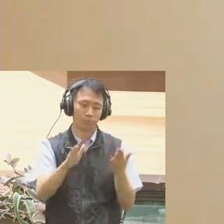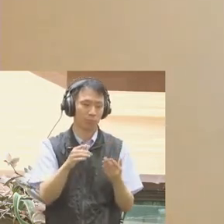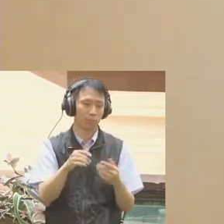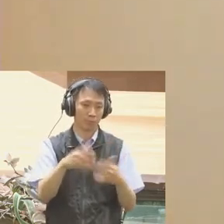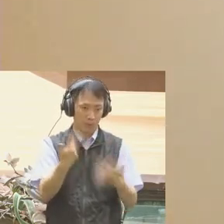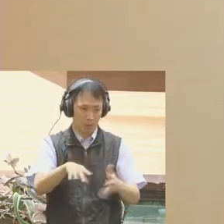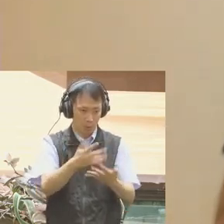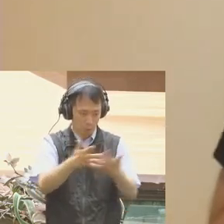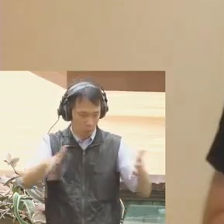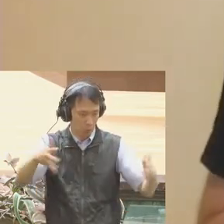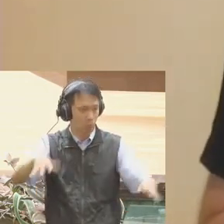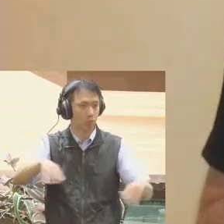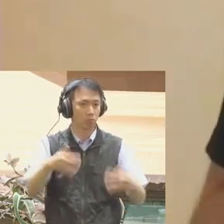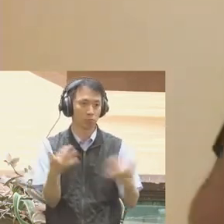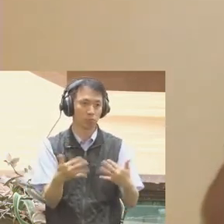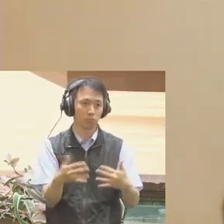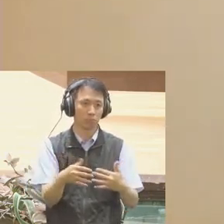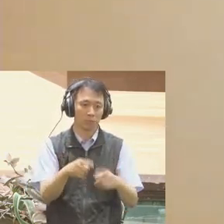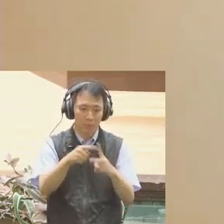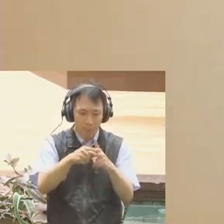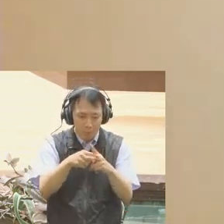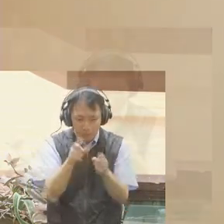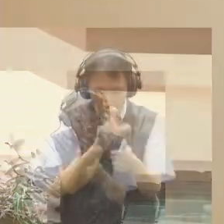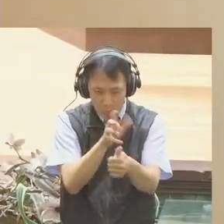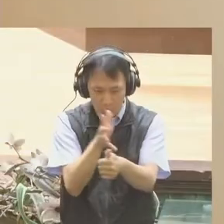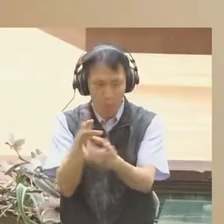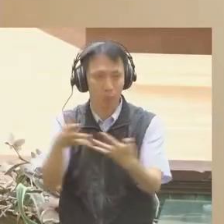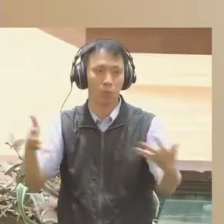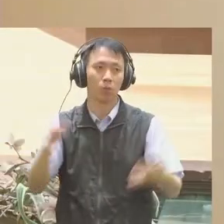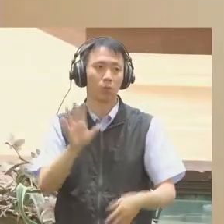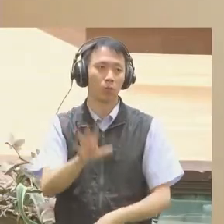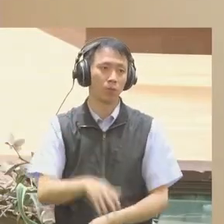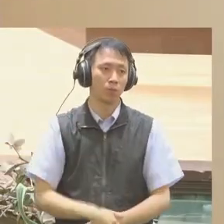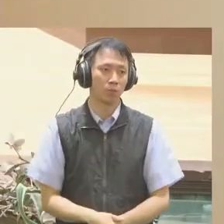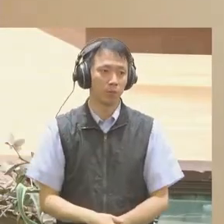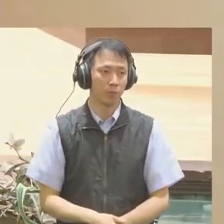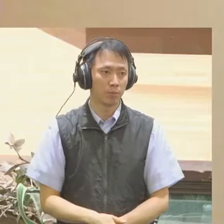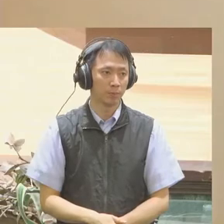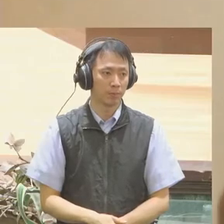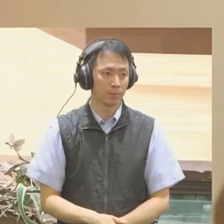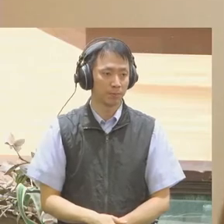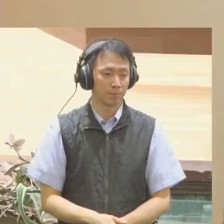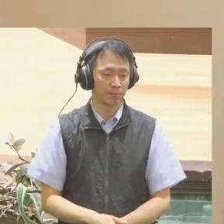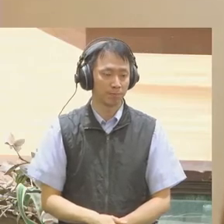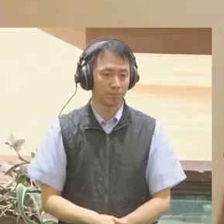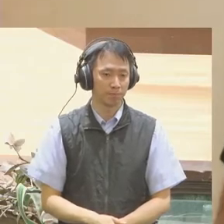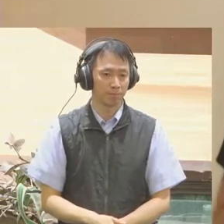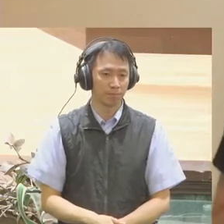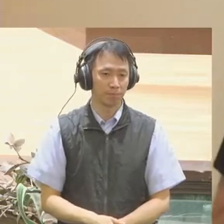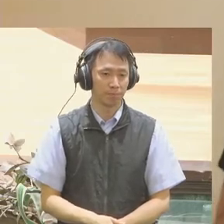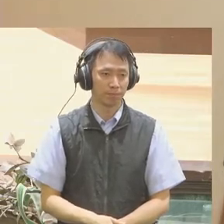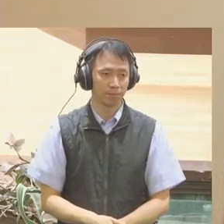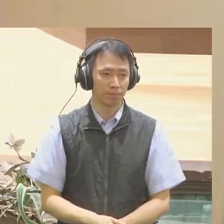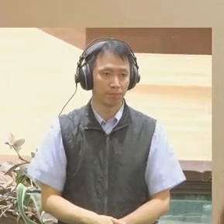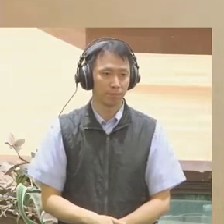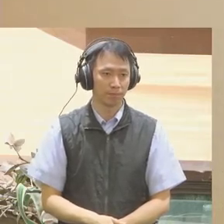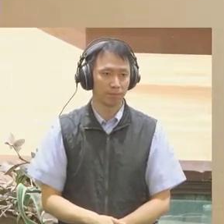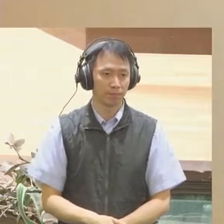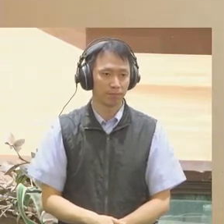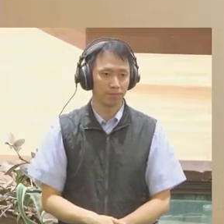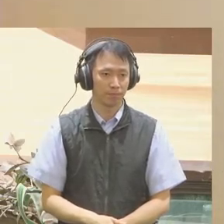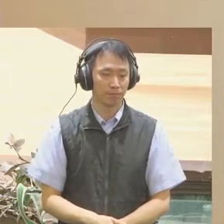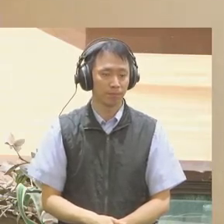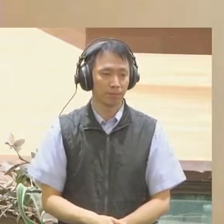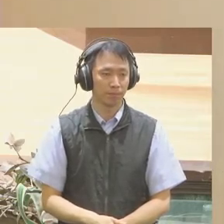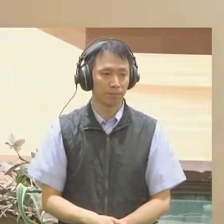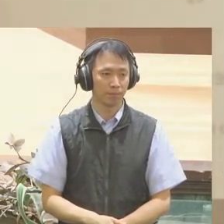to send to governing bodies. Our current methods of compressing the will of the masses into party platforms, for example, leave